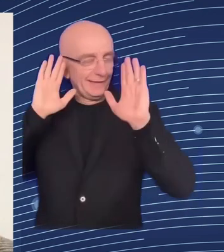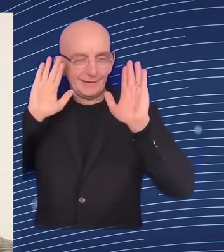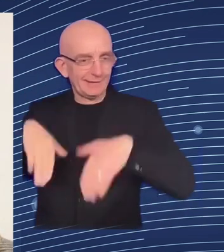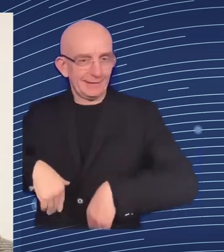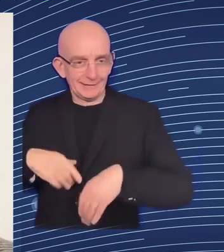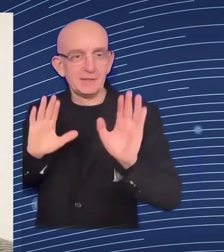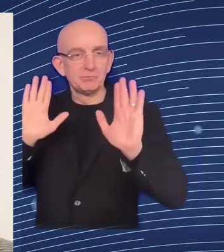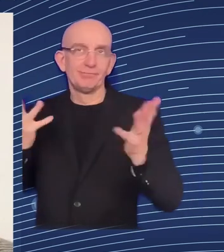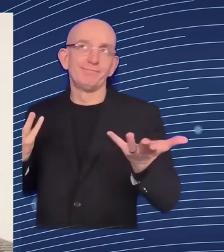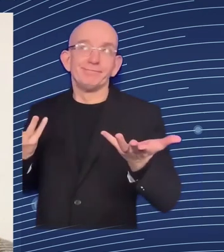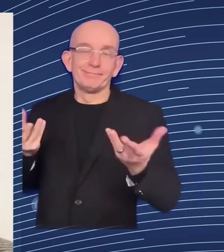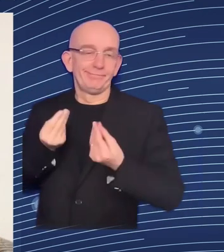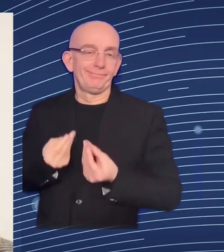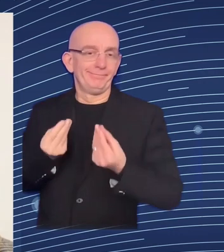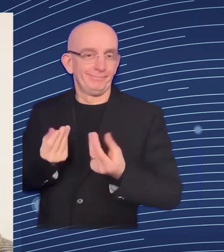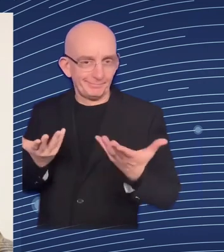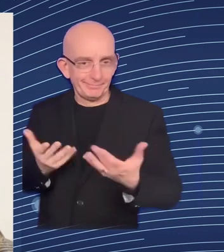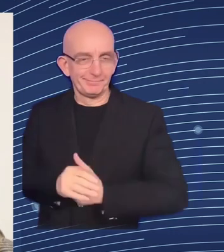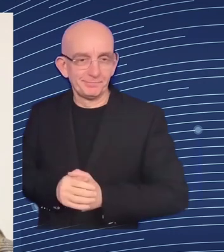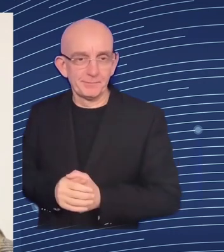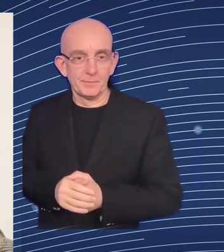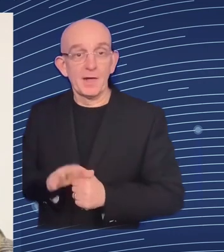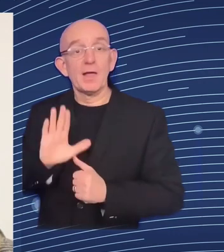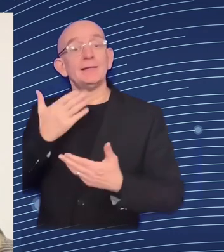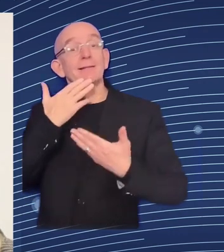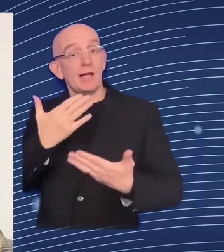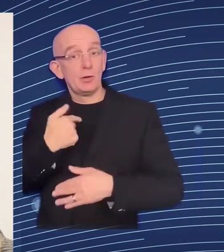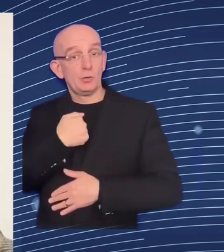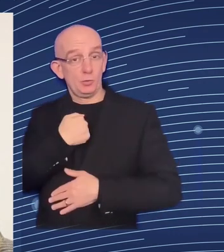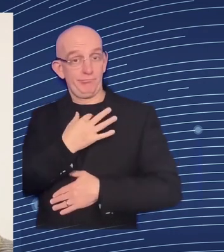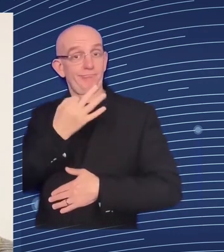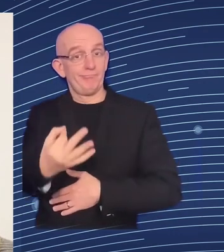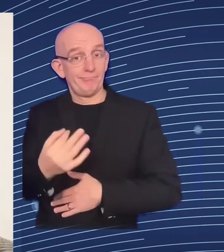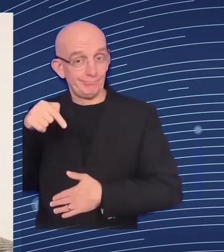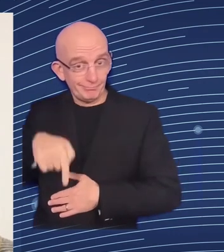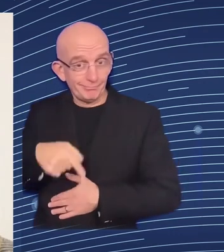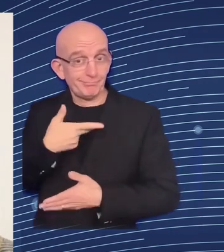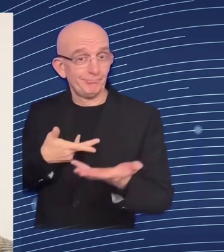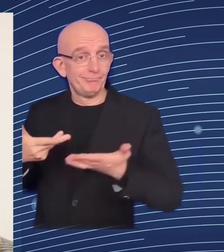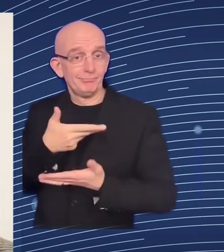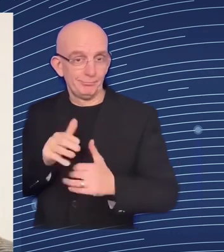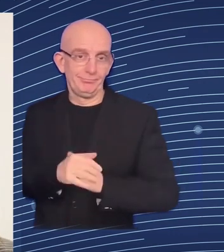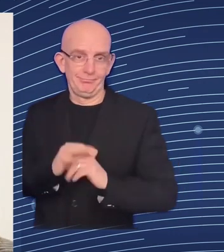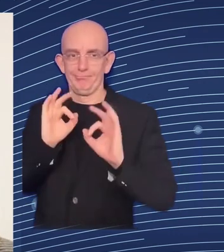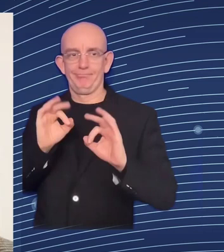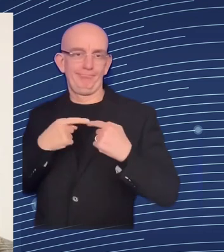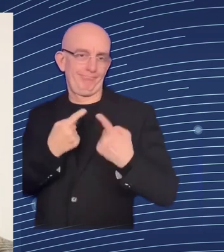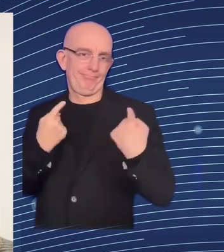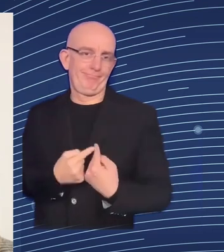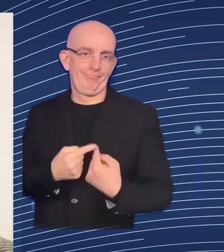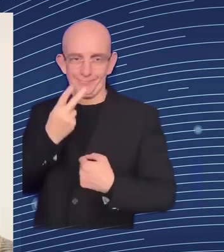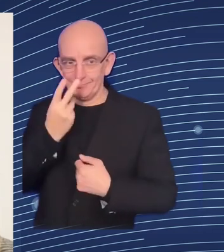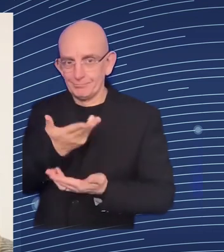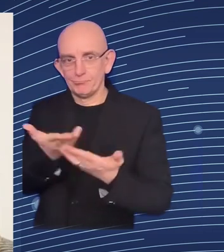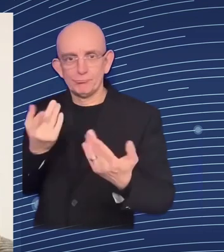really a pleasure to join you you today to talk about what perhaps in my view is the most important topic that of investing in